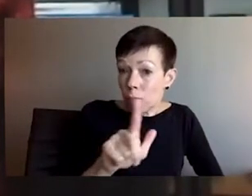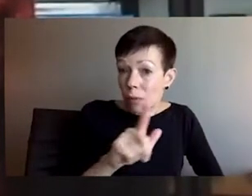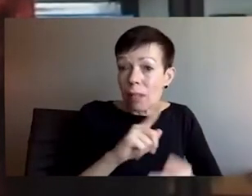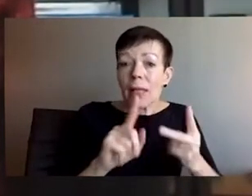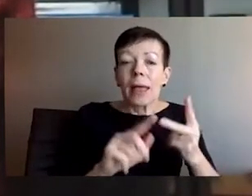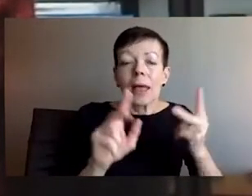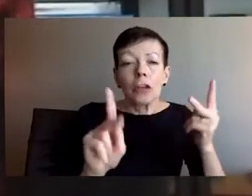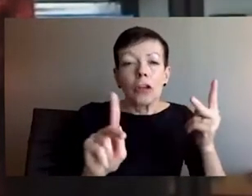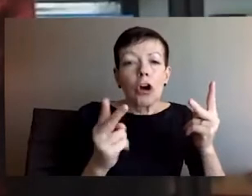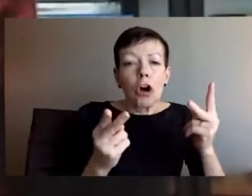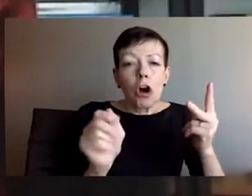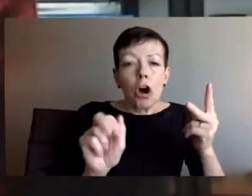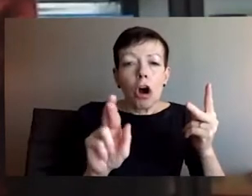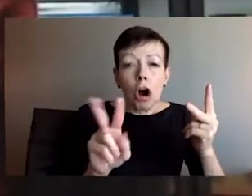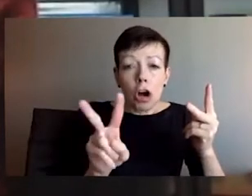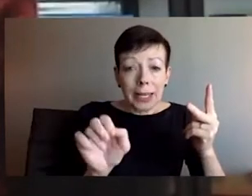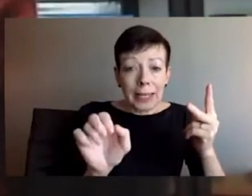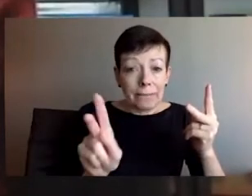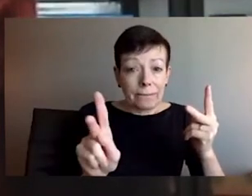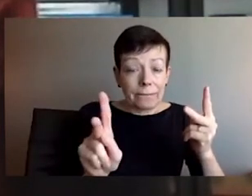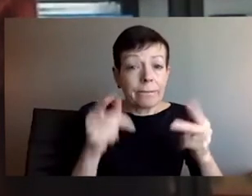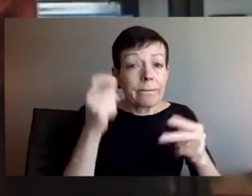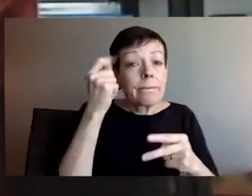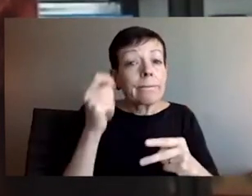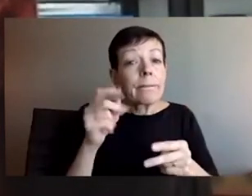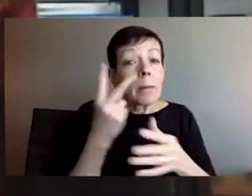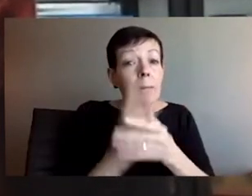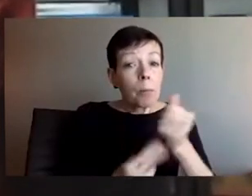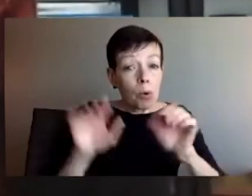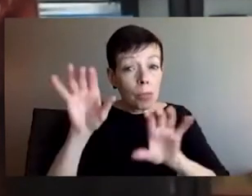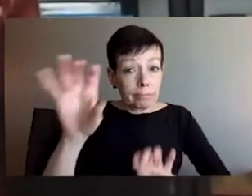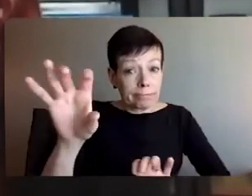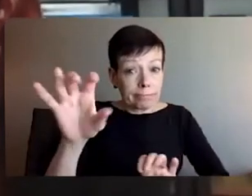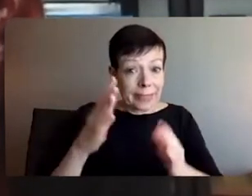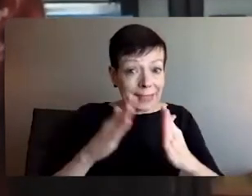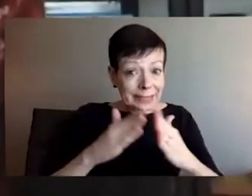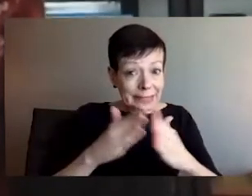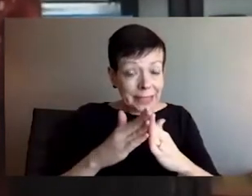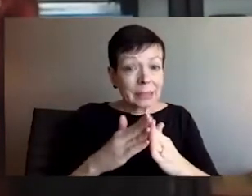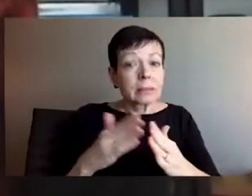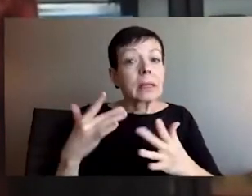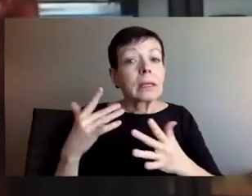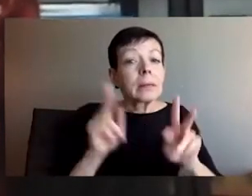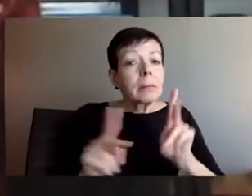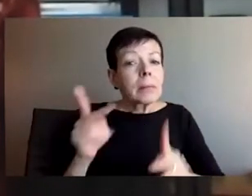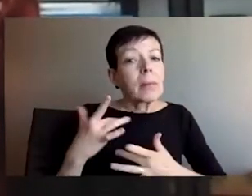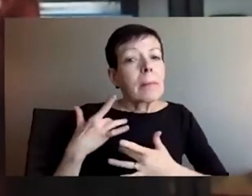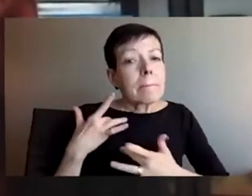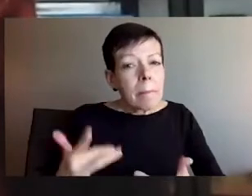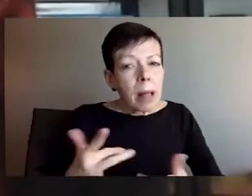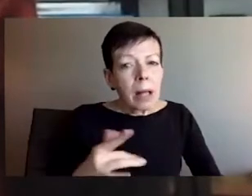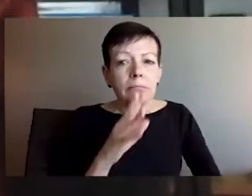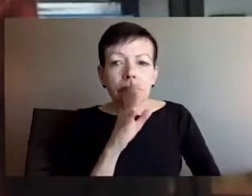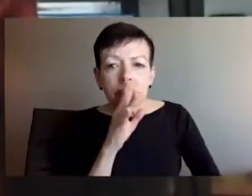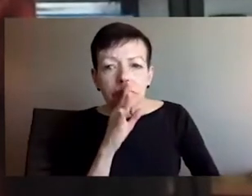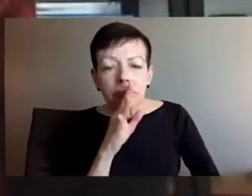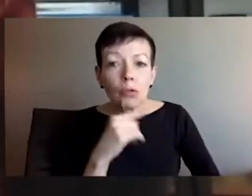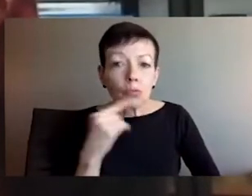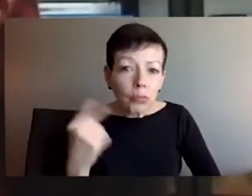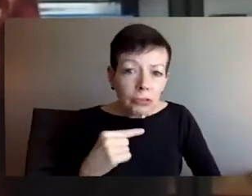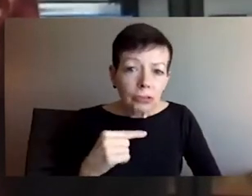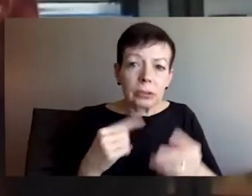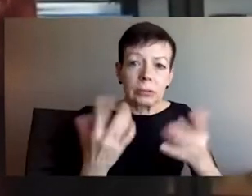Two of the major sites of Russian aggression in the last two weeks have been the city of